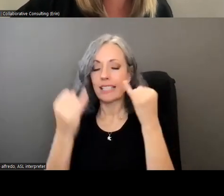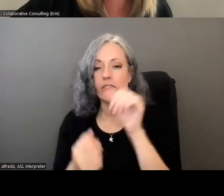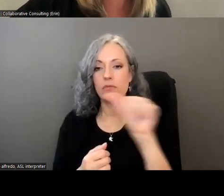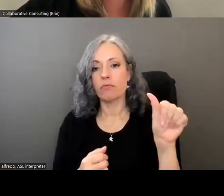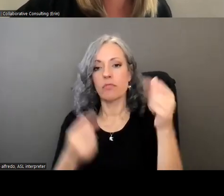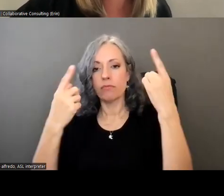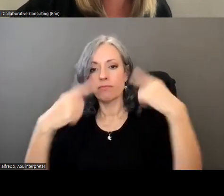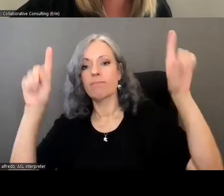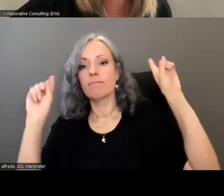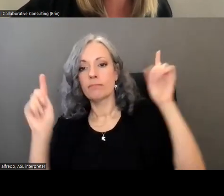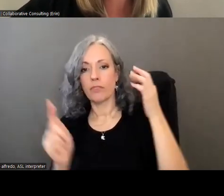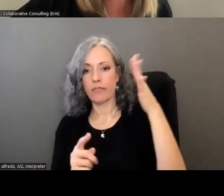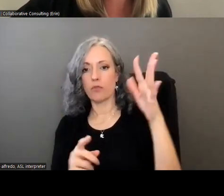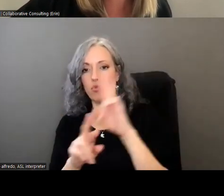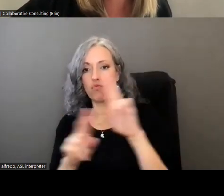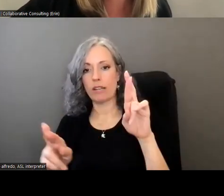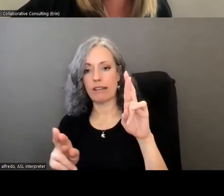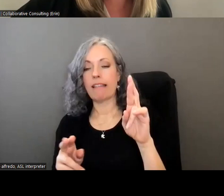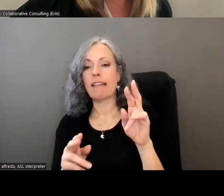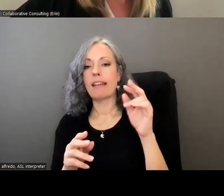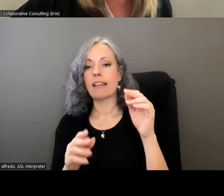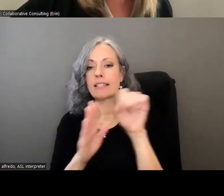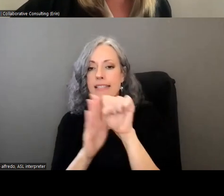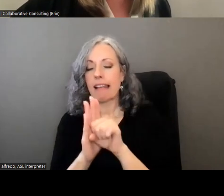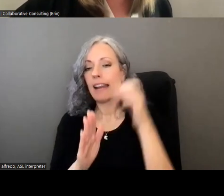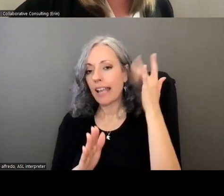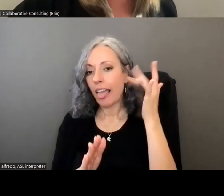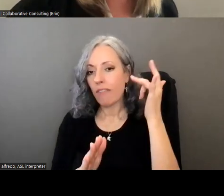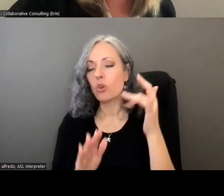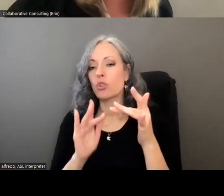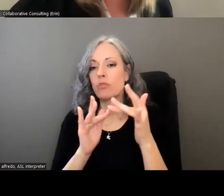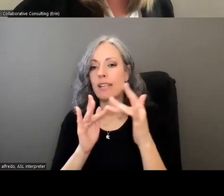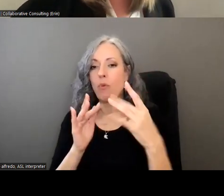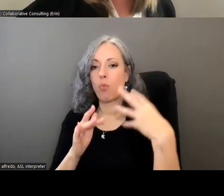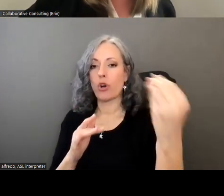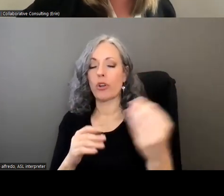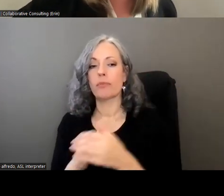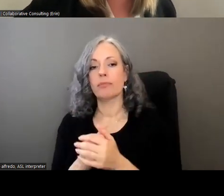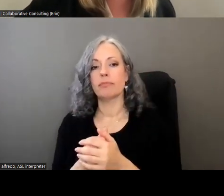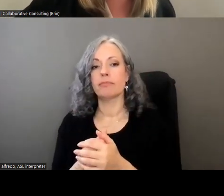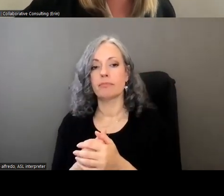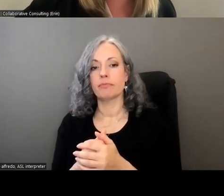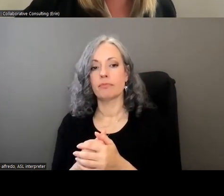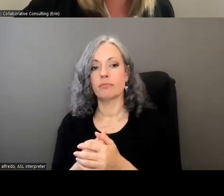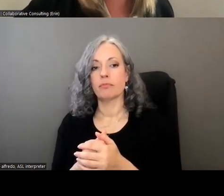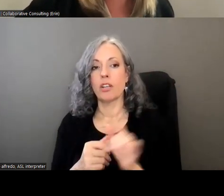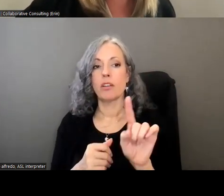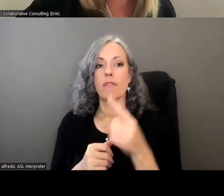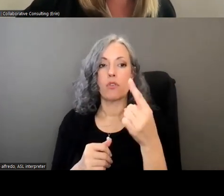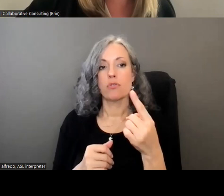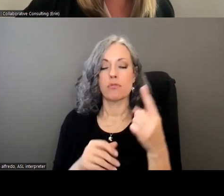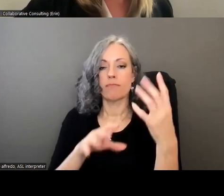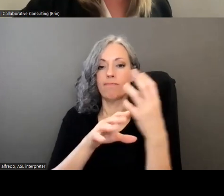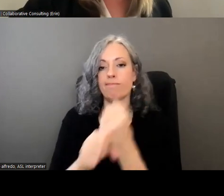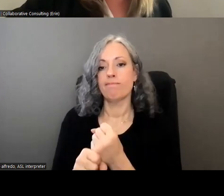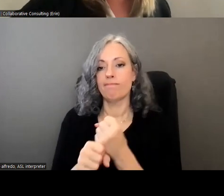successful future ready california aging network so as we transition to that part i'll first start by uh summarizing that future